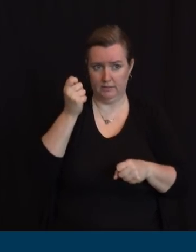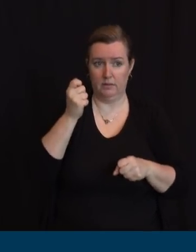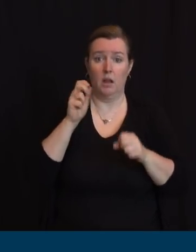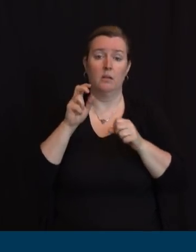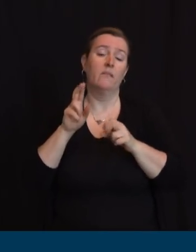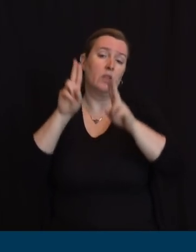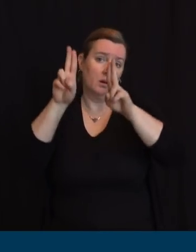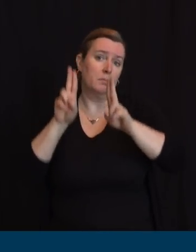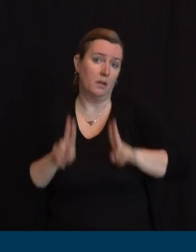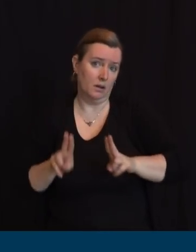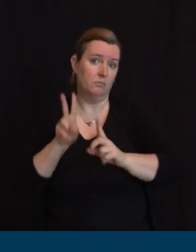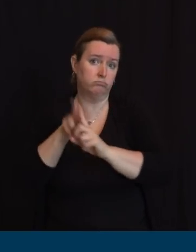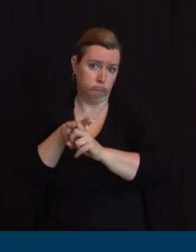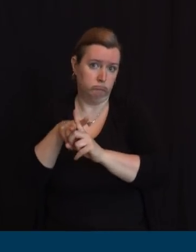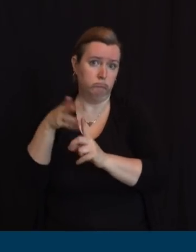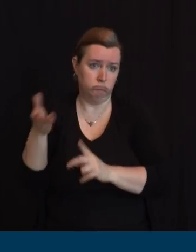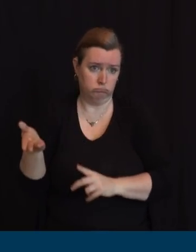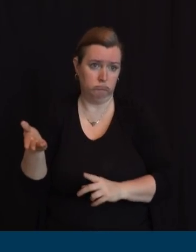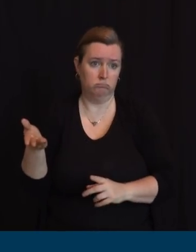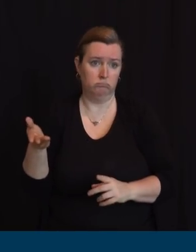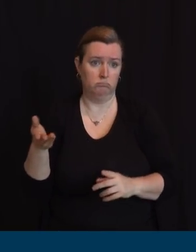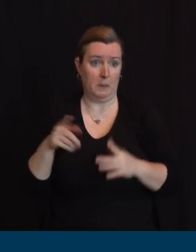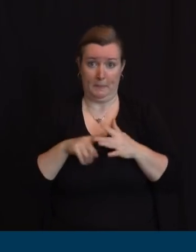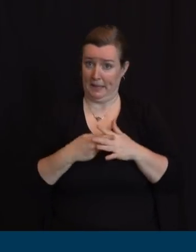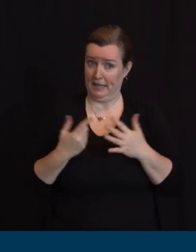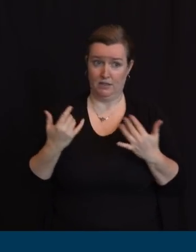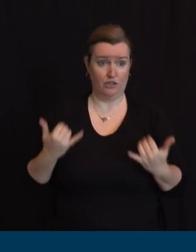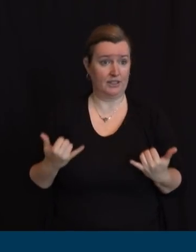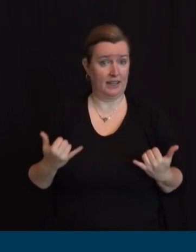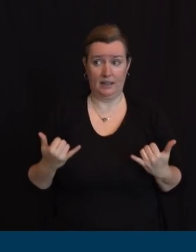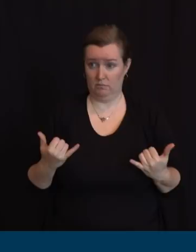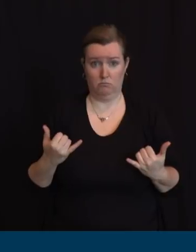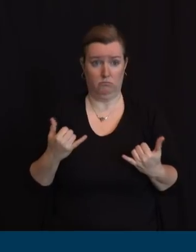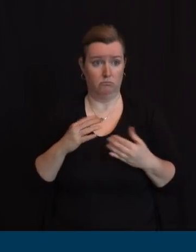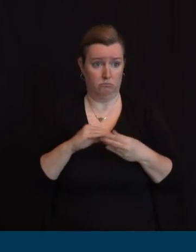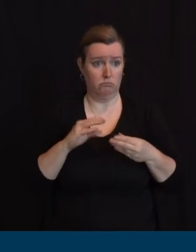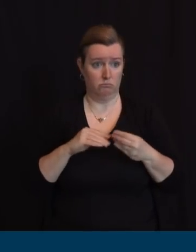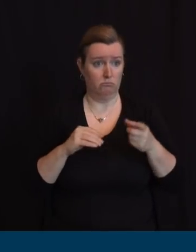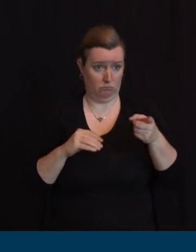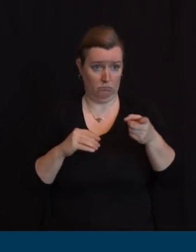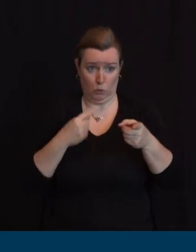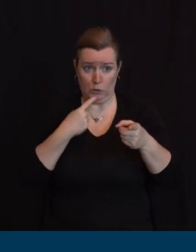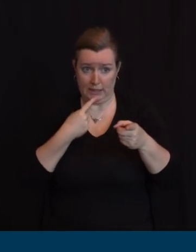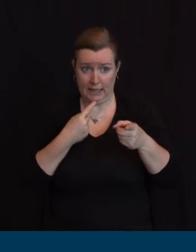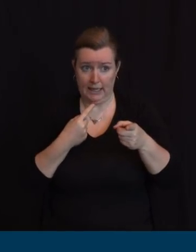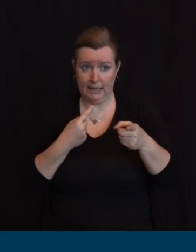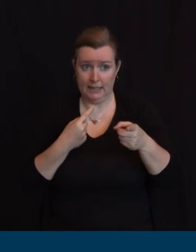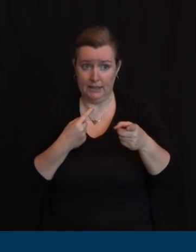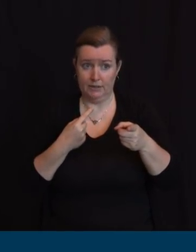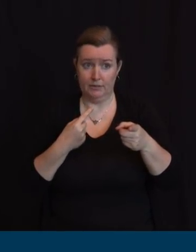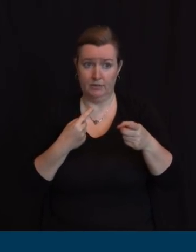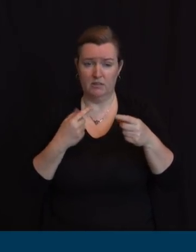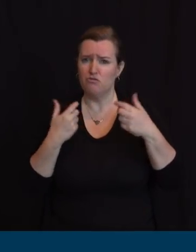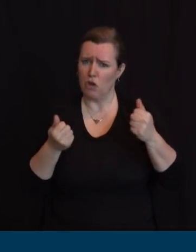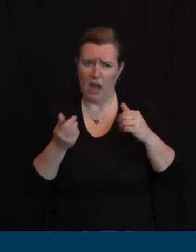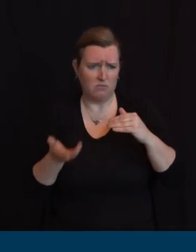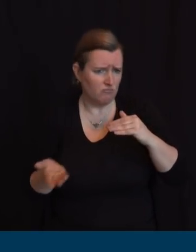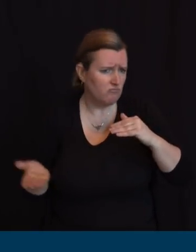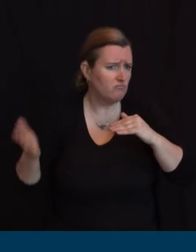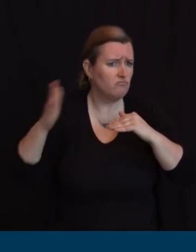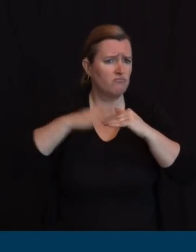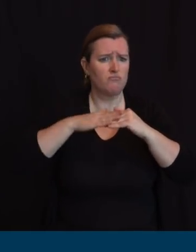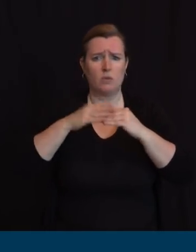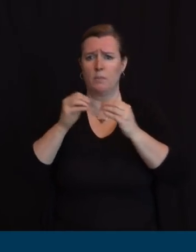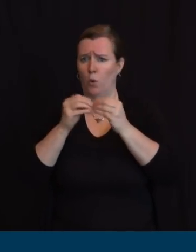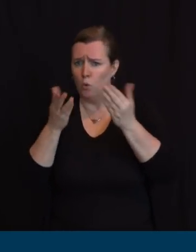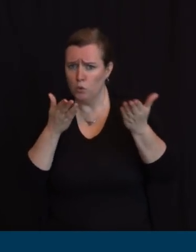discussions, Governor, about the fact that they're trying to increase service and add more people and so forth, you're probably